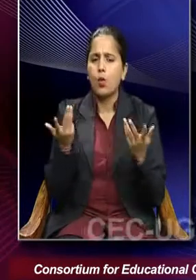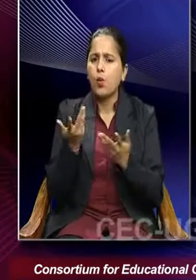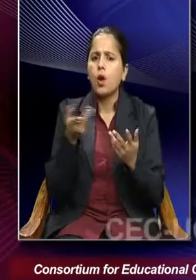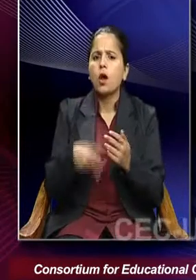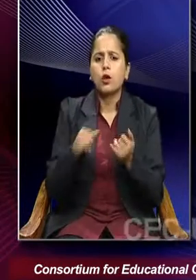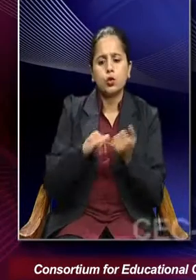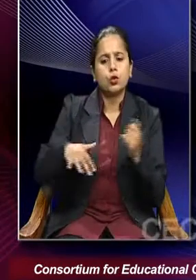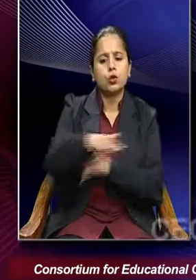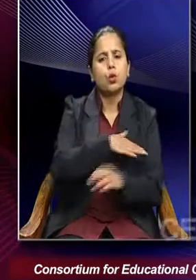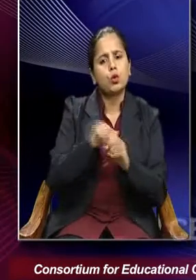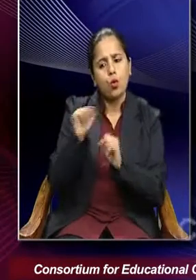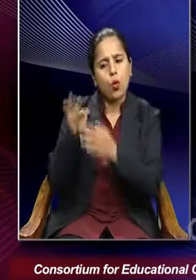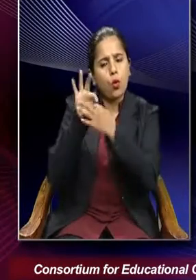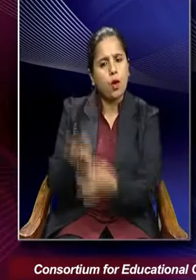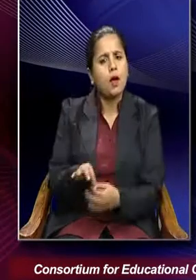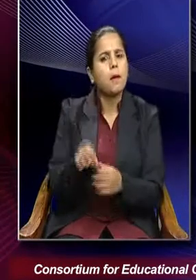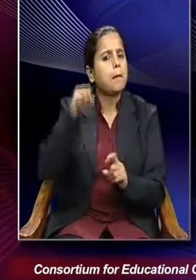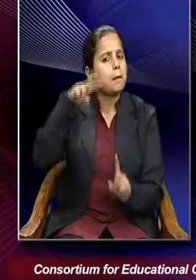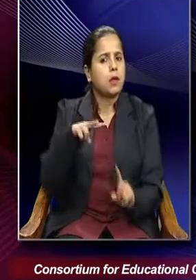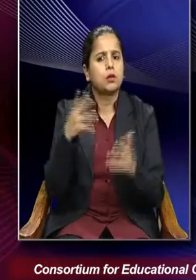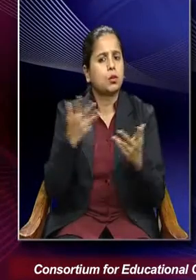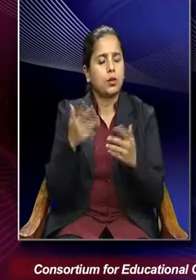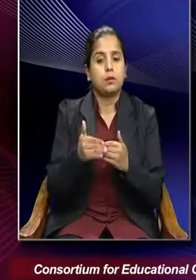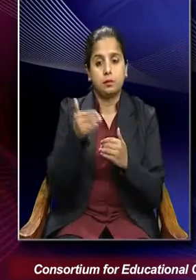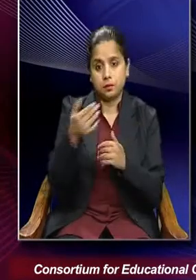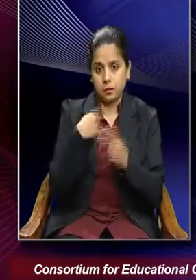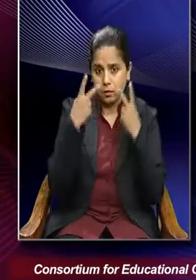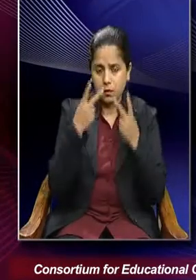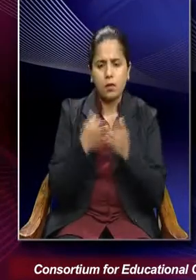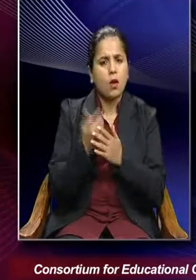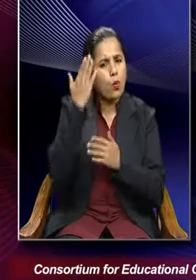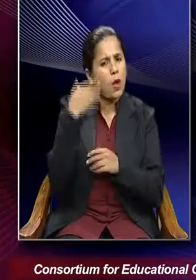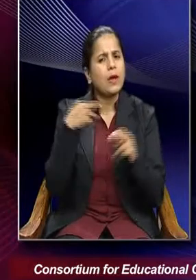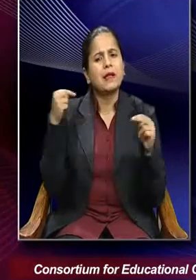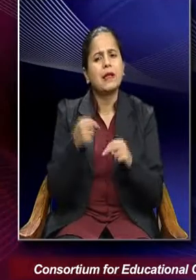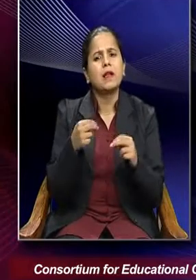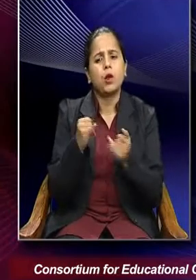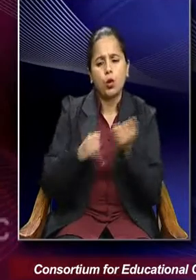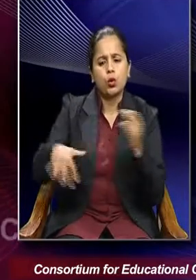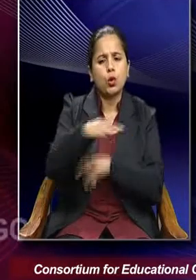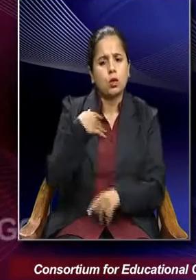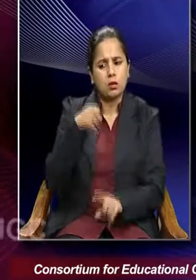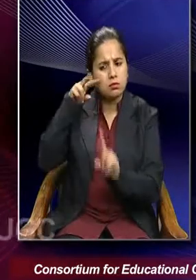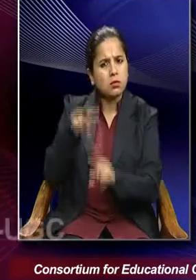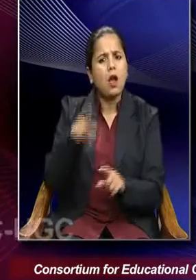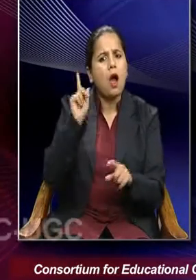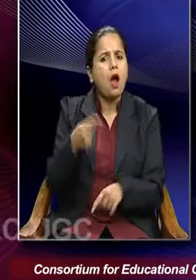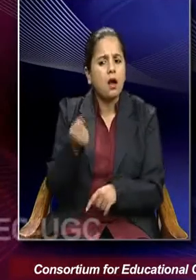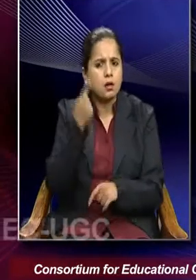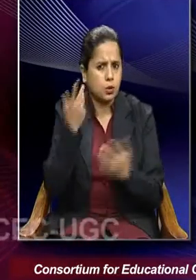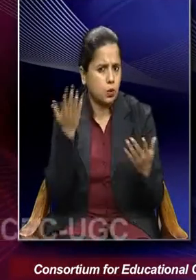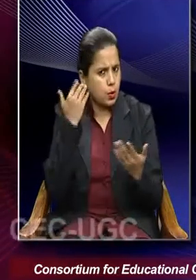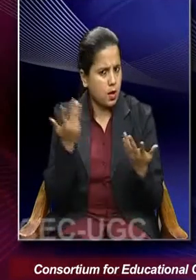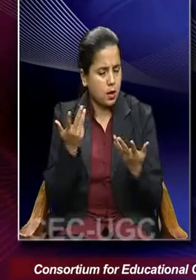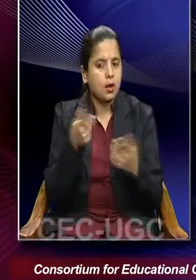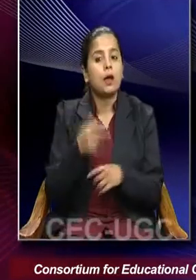sociological perspective, the next thing is why do we need sociological perspective? So the first